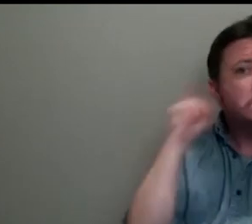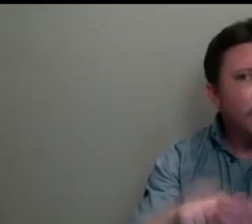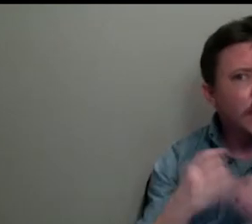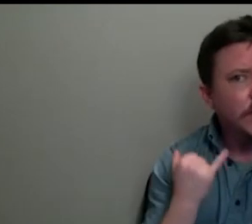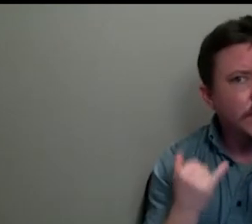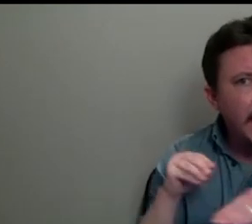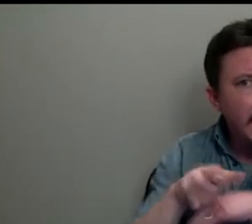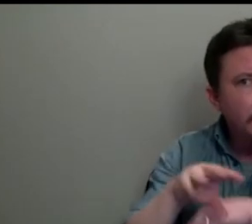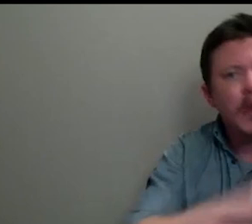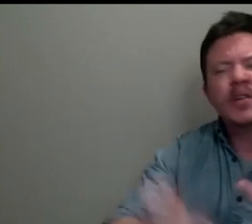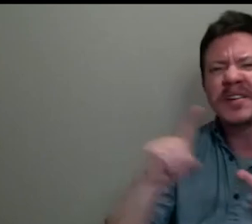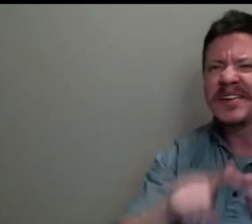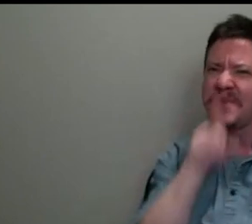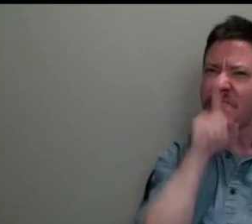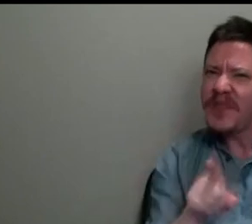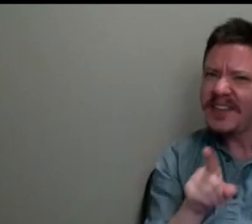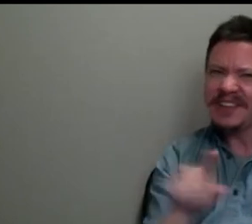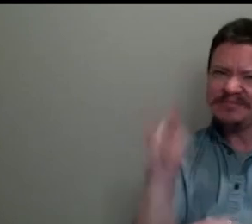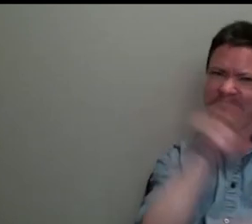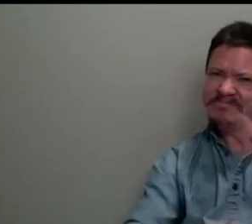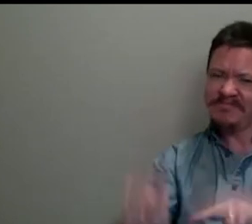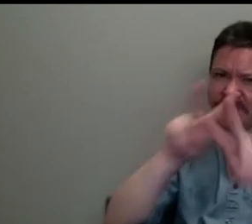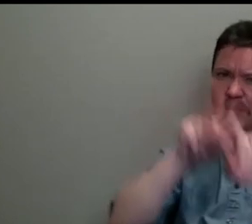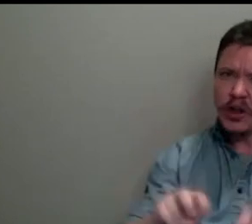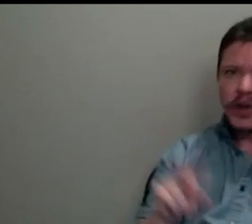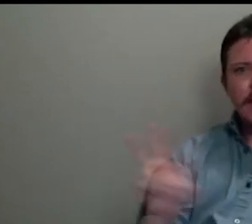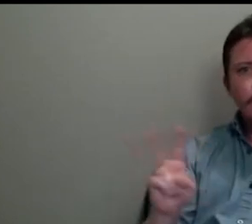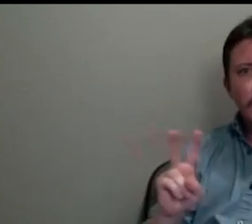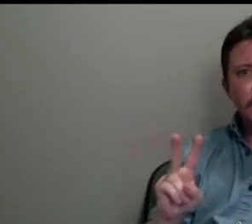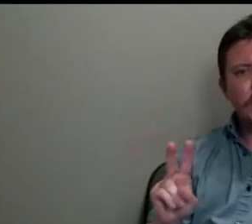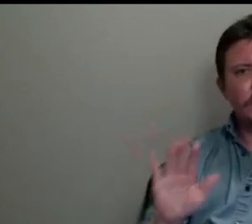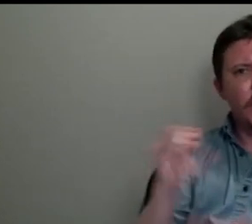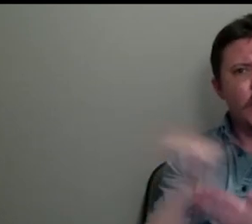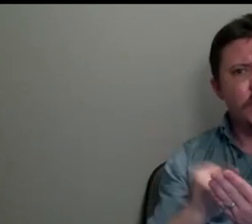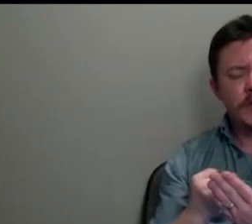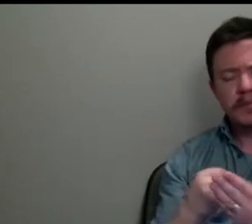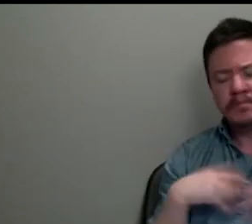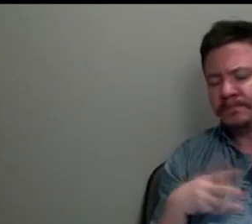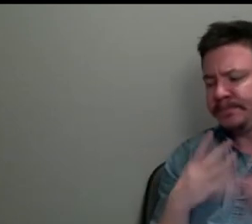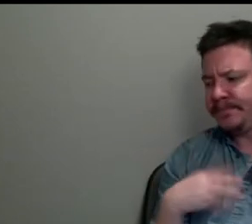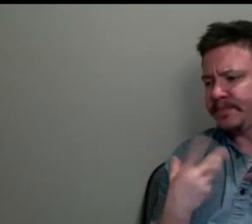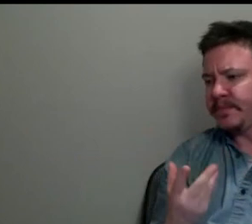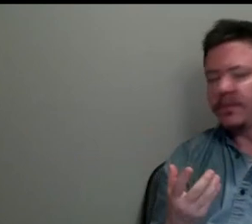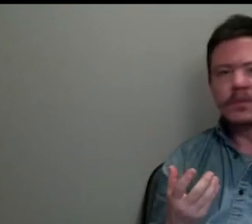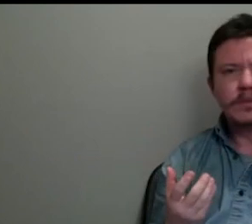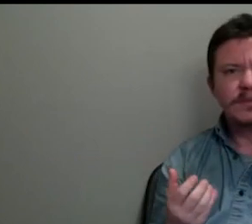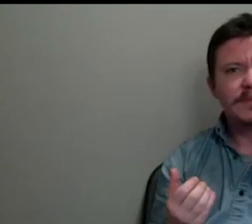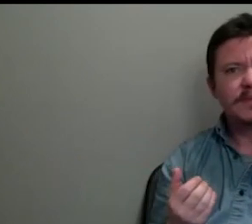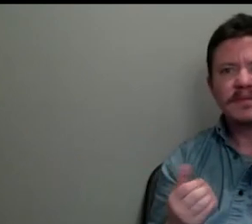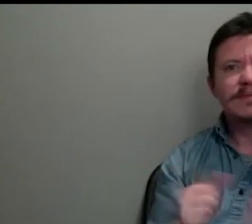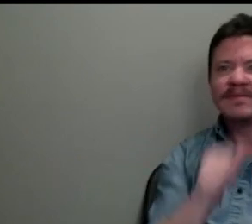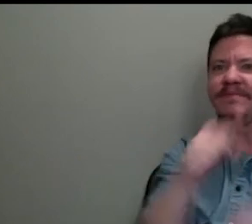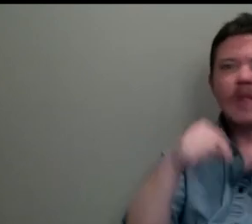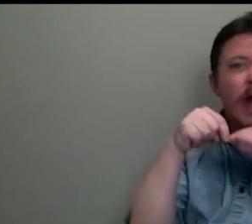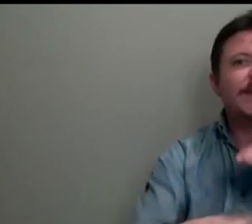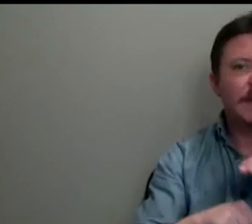But actually in really, really, I think looking at Fouillard's art, perhaps not so good. And actually that's particularly true,